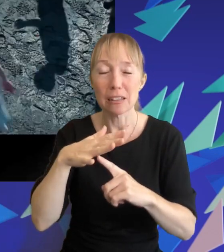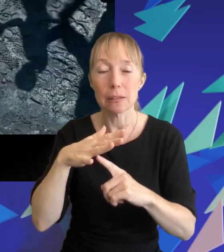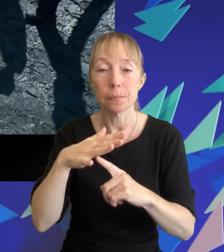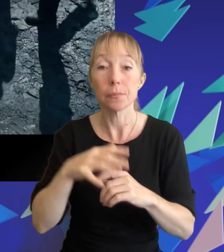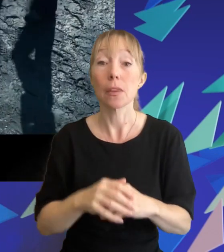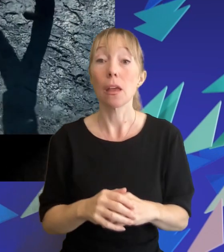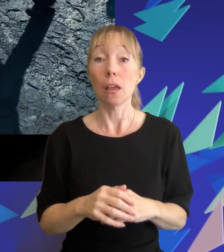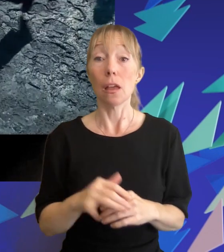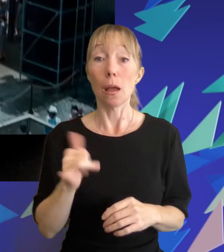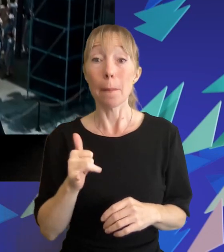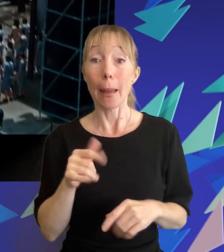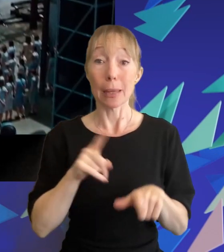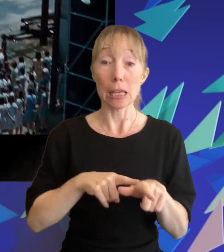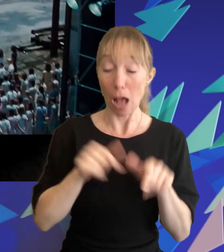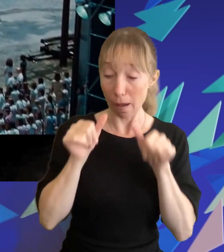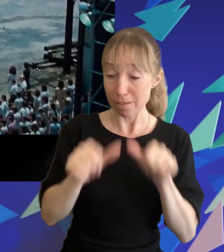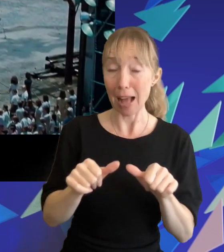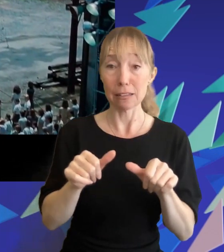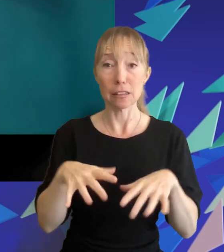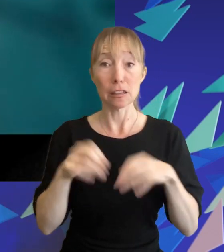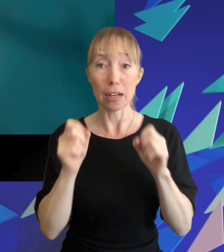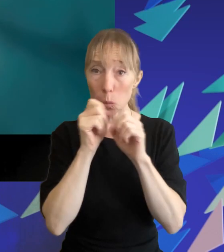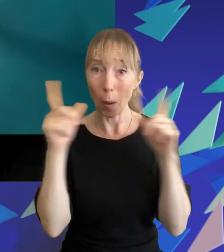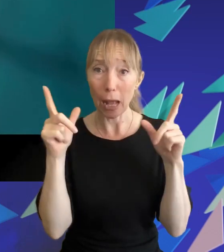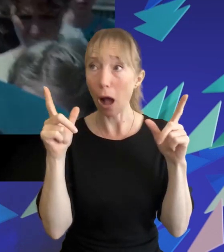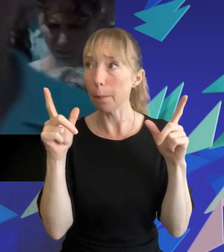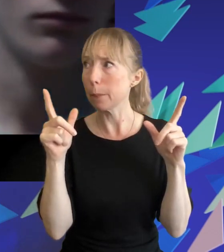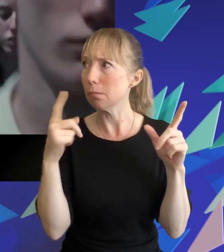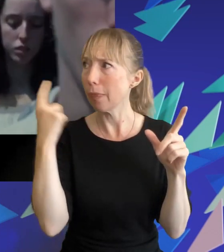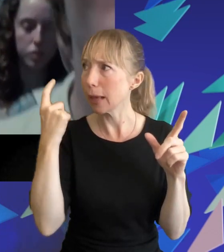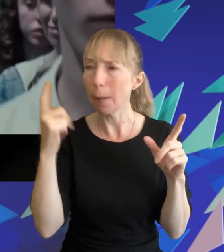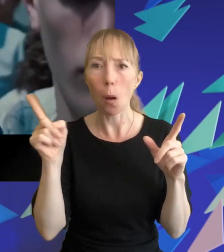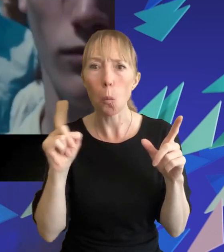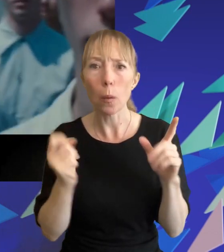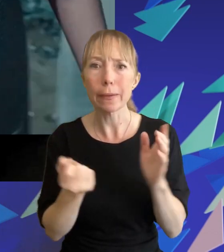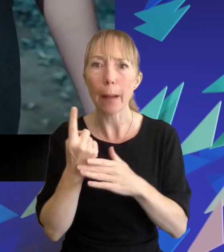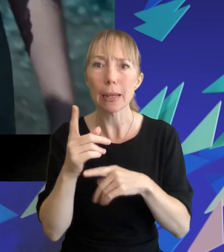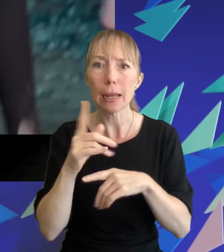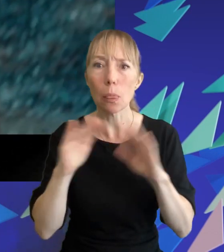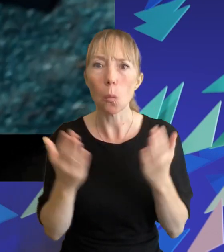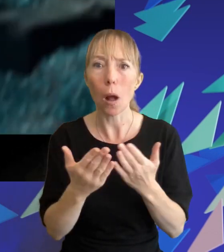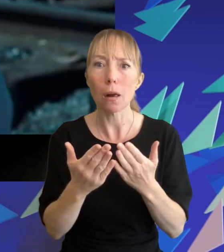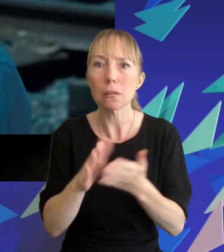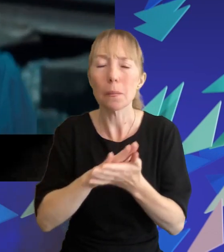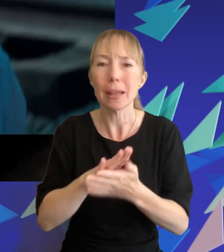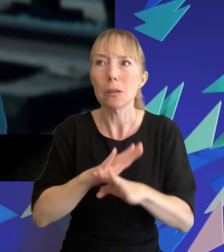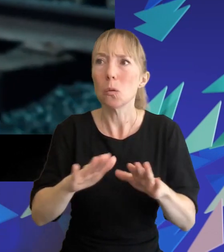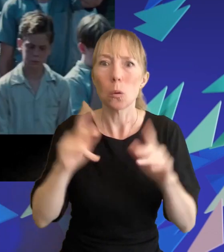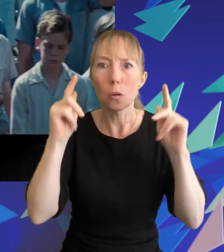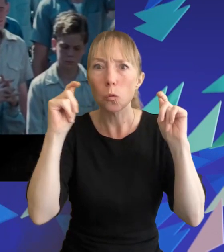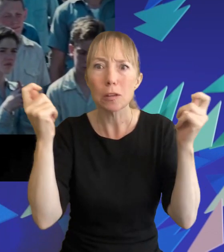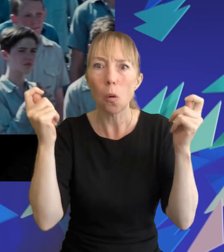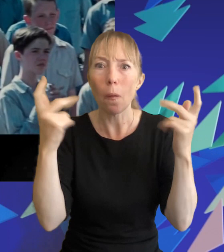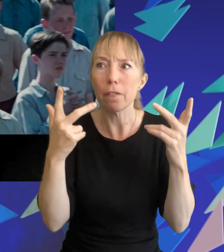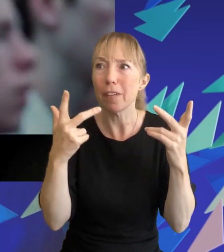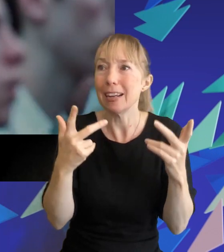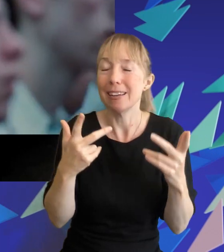fans were starting to wake up more to what was happening in the world and these dystopian movies were no longer a form of escapism and rather a